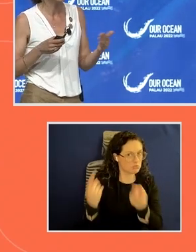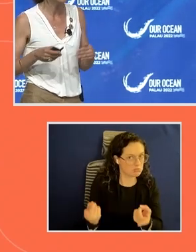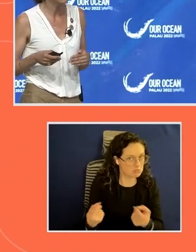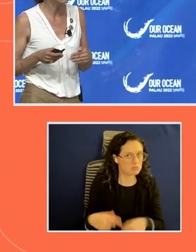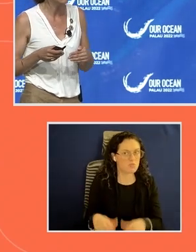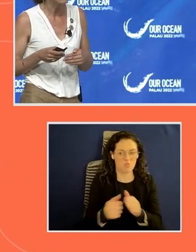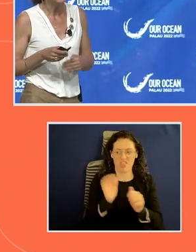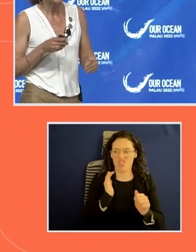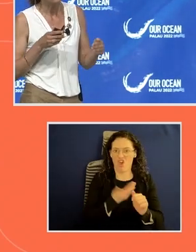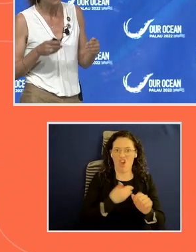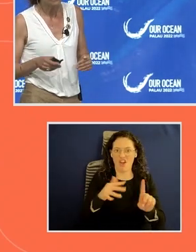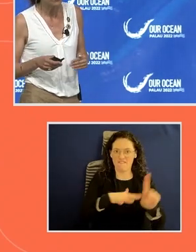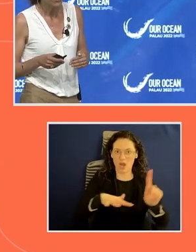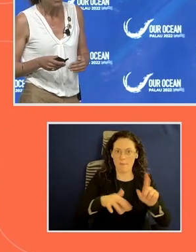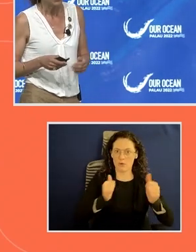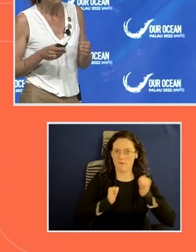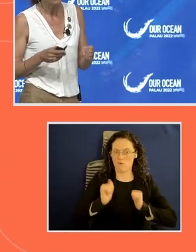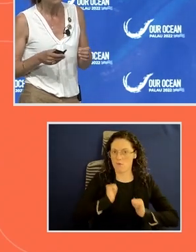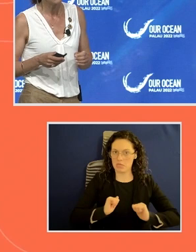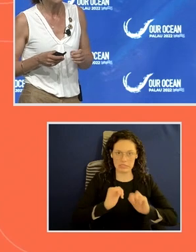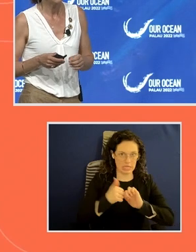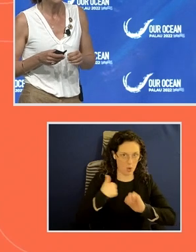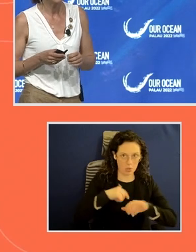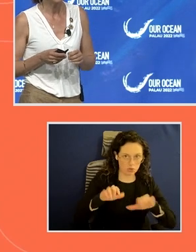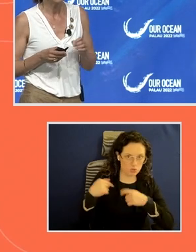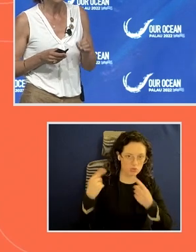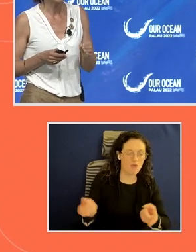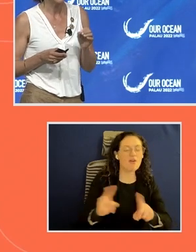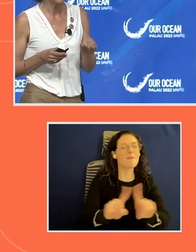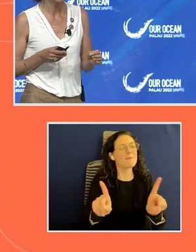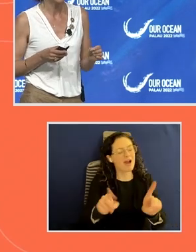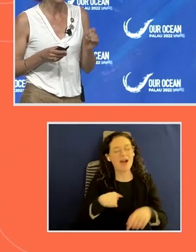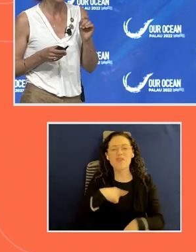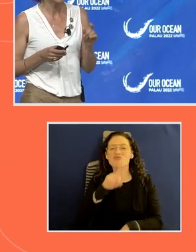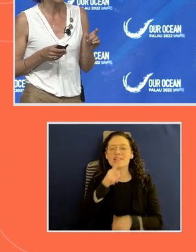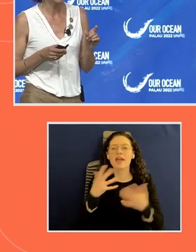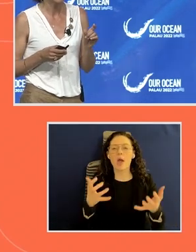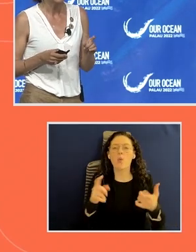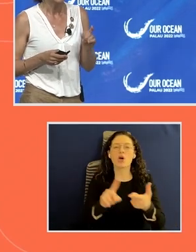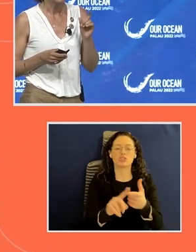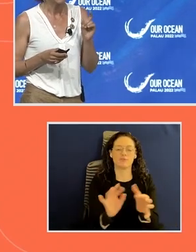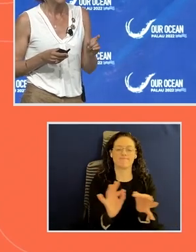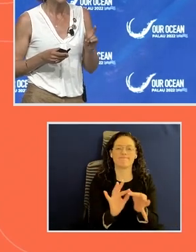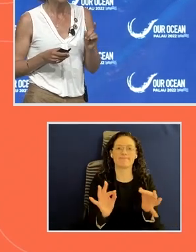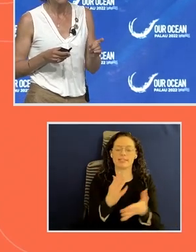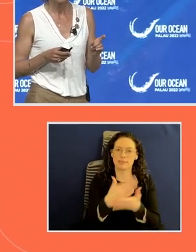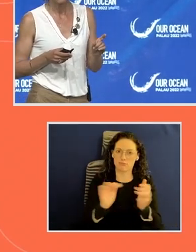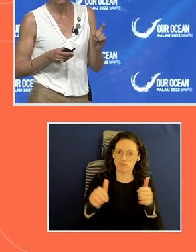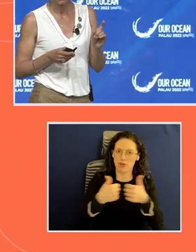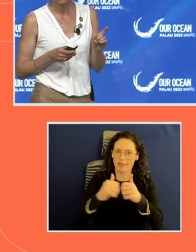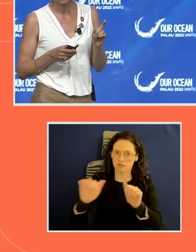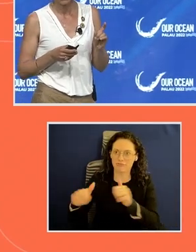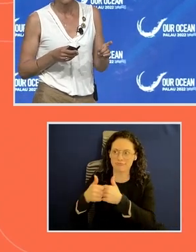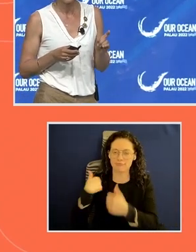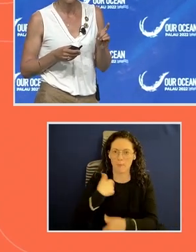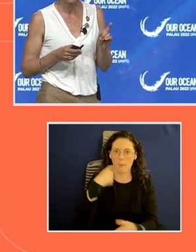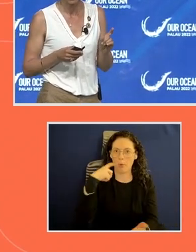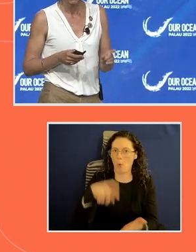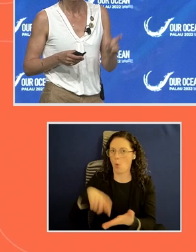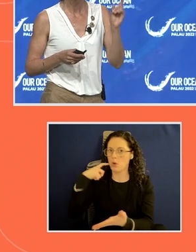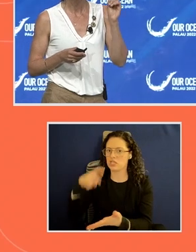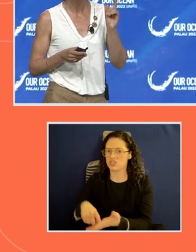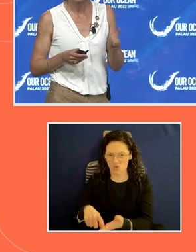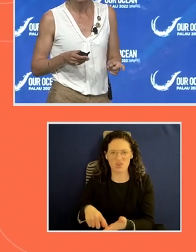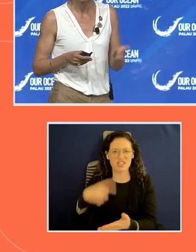according to our standard. However, I really want to speak to some unique challenges that we're finding, especially among those seafood commodity